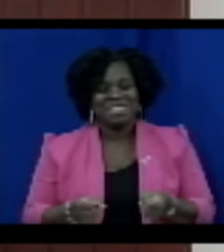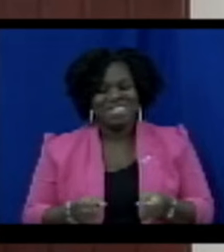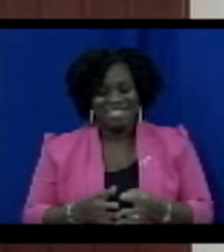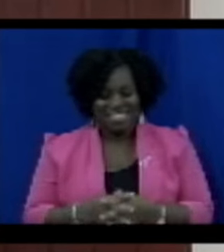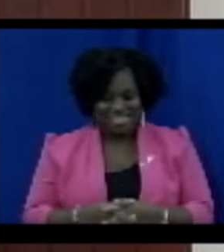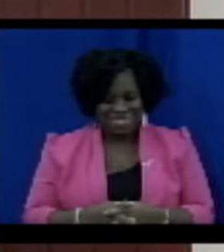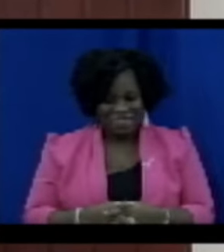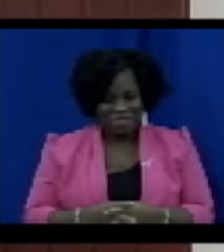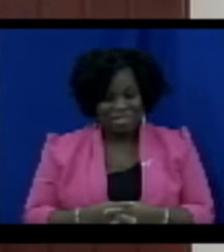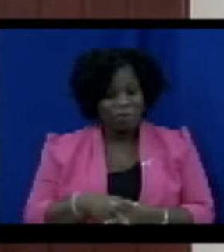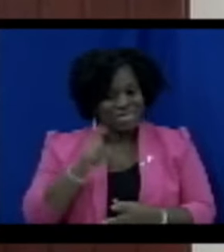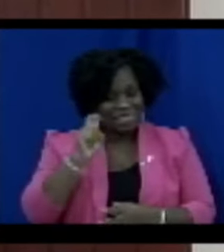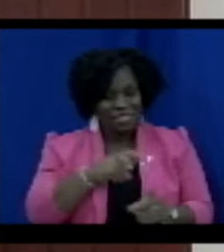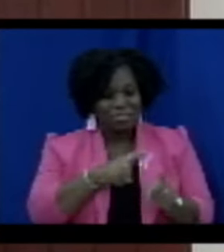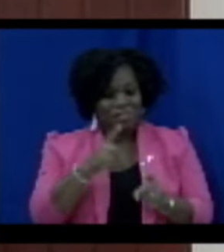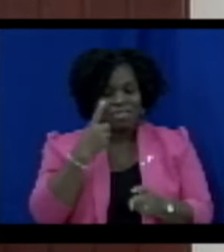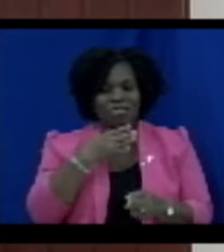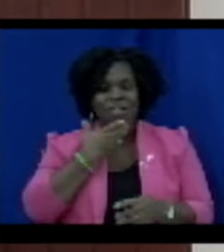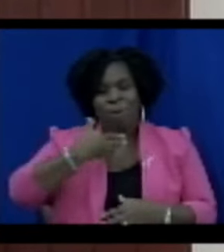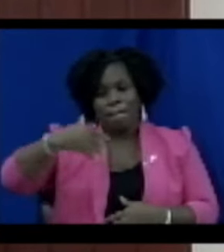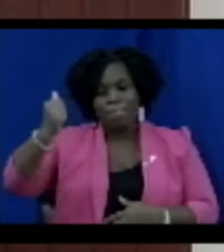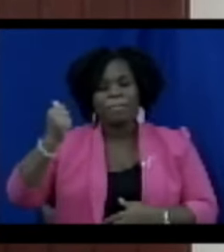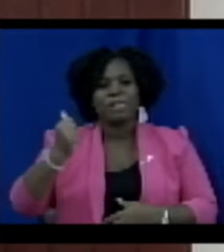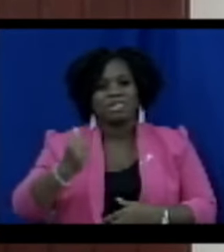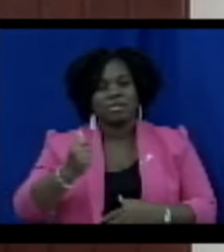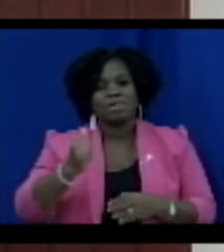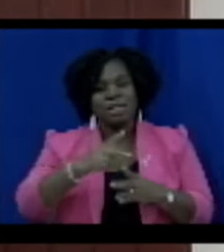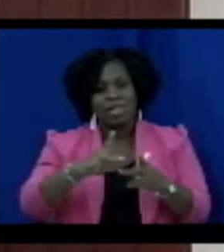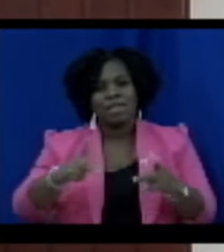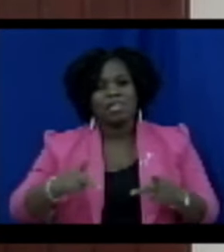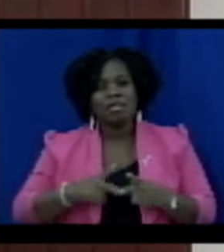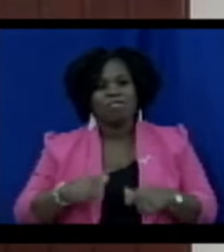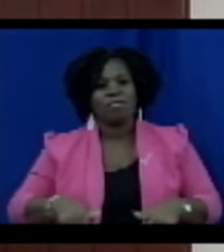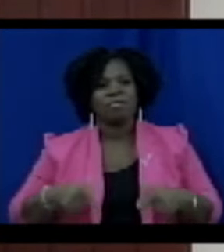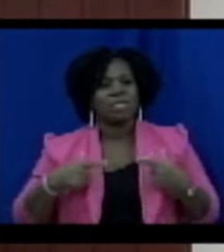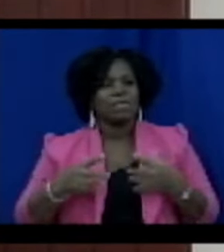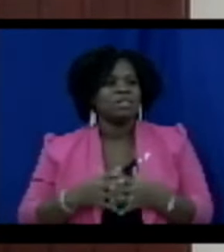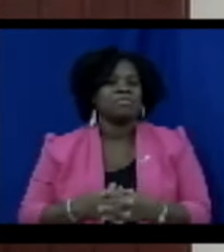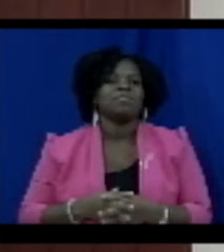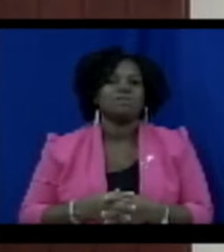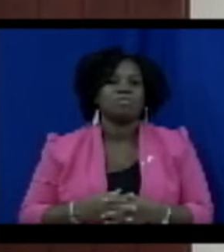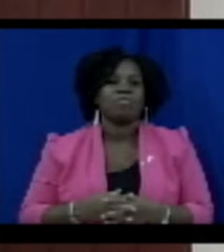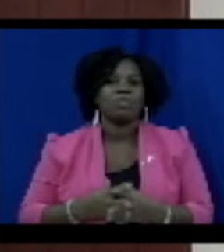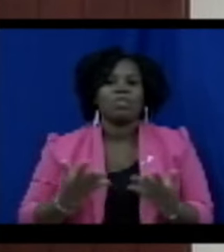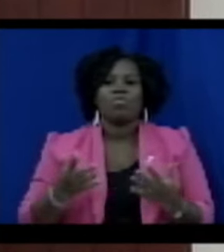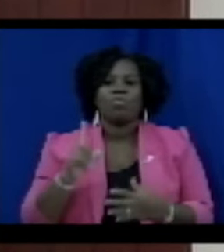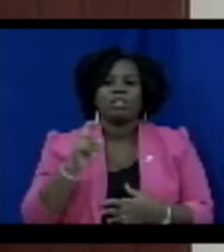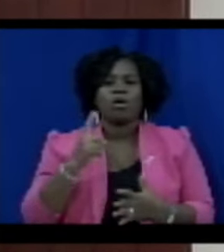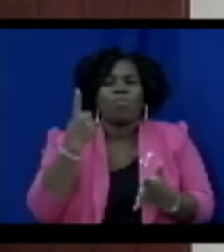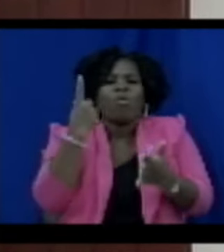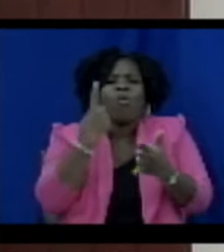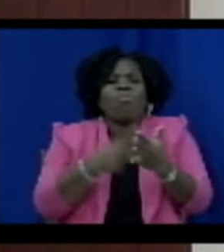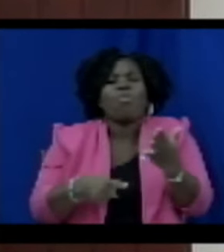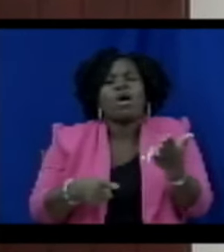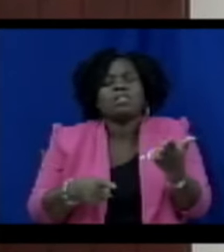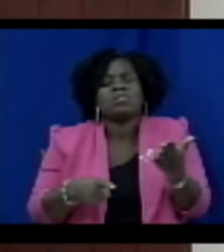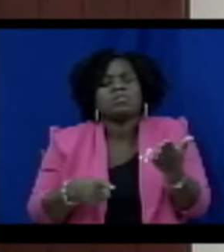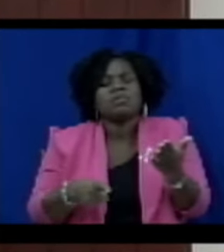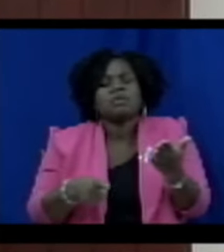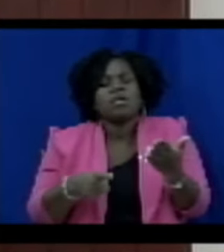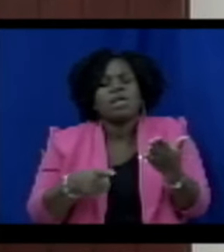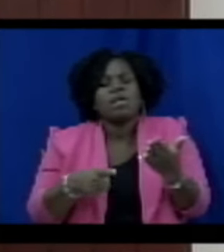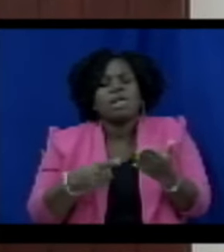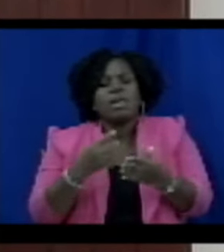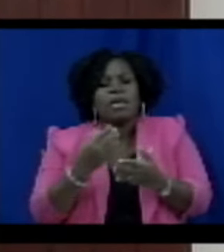sustainable island state. Madam Speaker, what is the Proceeds of Crime Act? The Act was